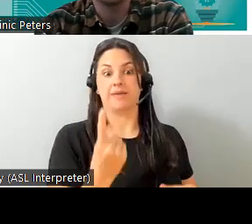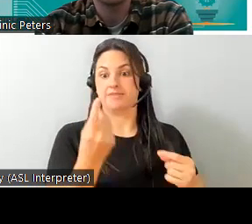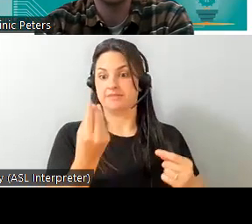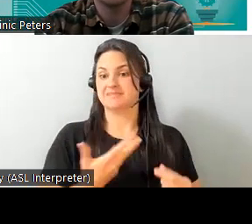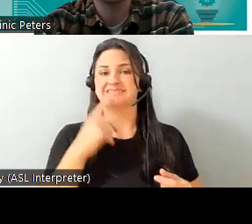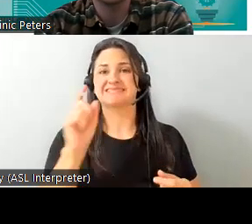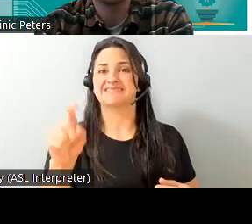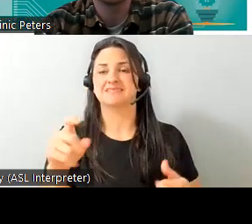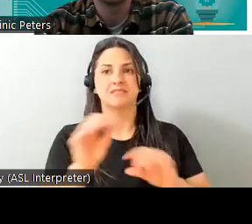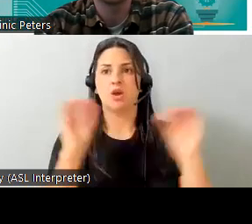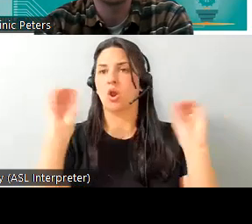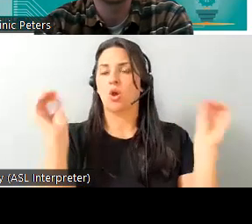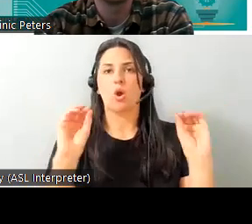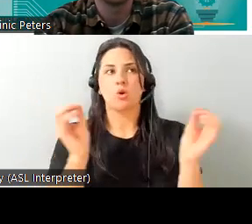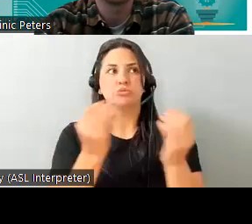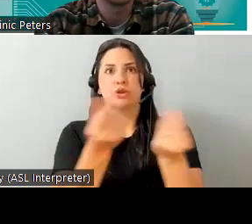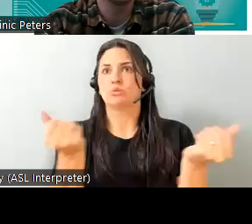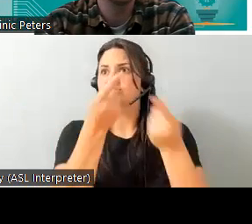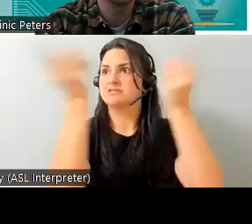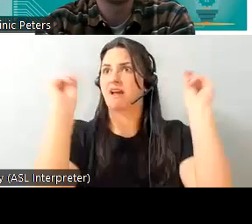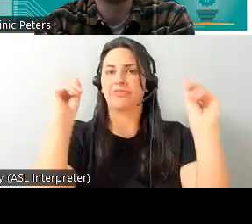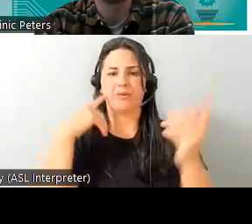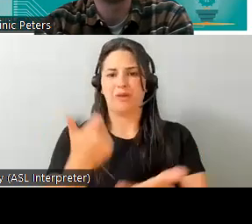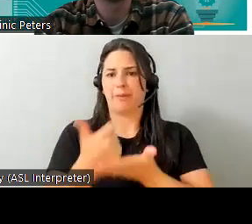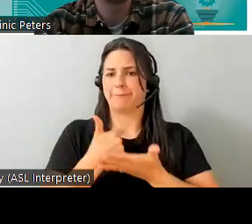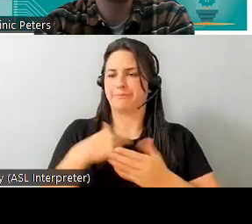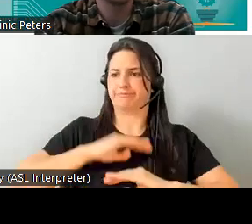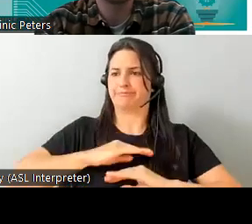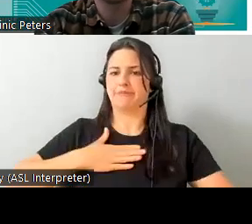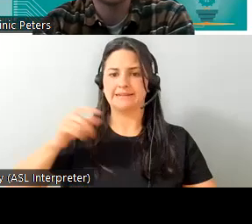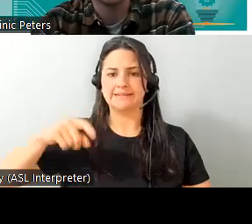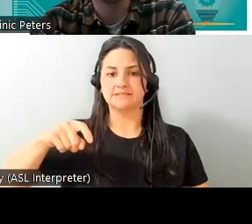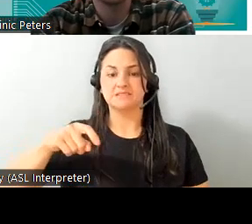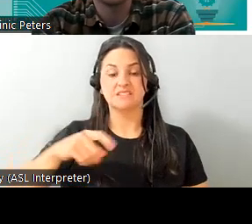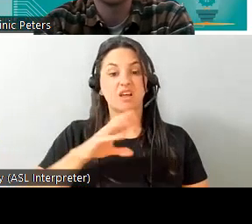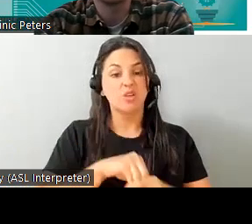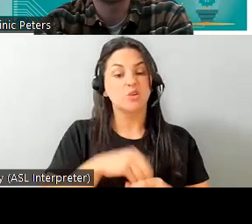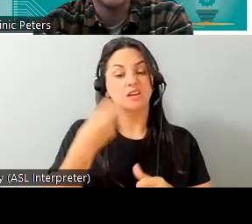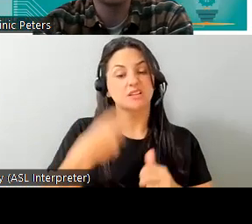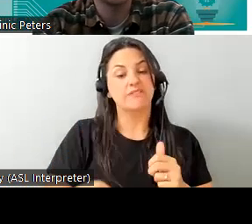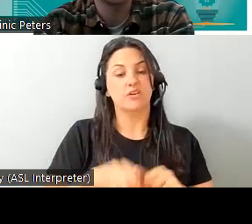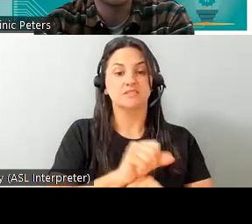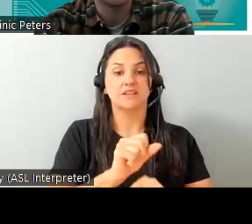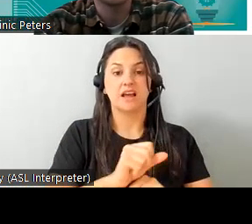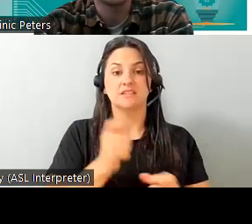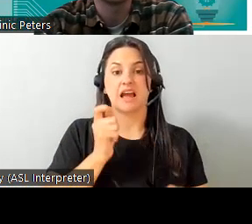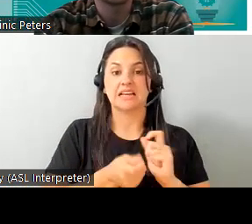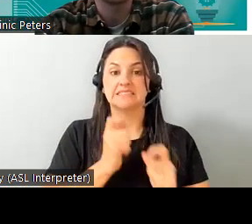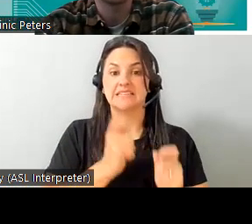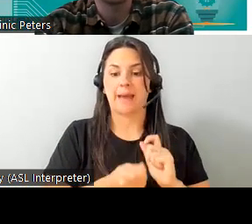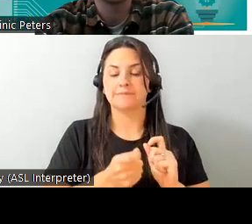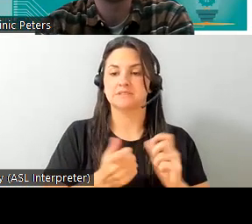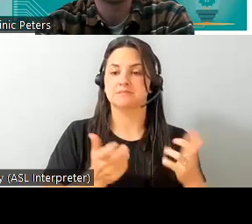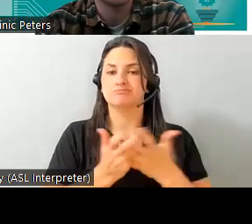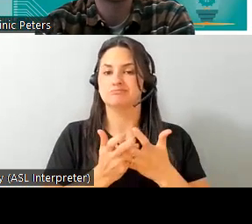that there weren't any off-the-shelf solutions that would fulfill her needs including the very difficult task of adapting to her needs